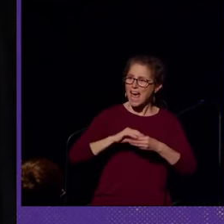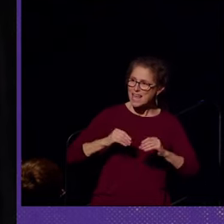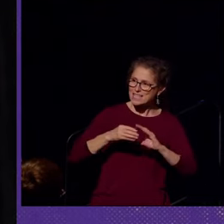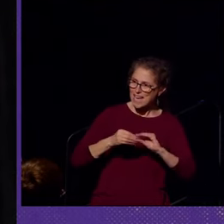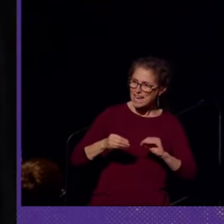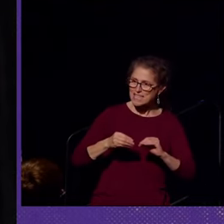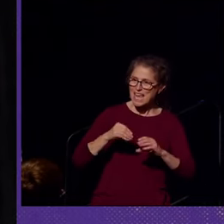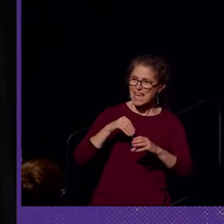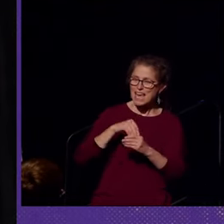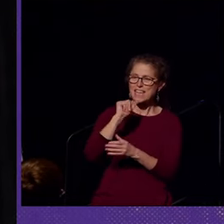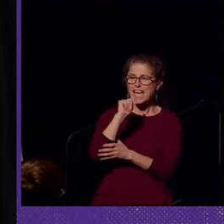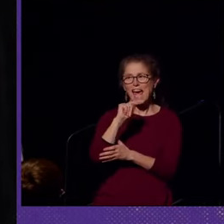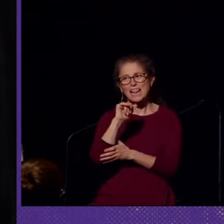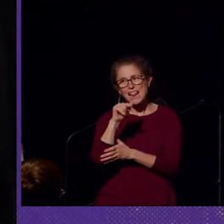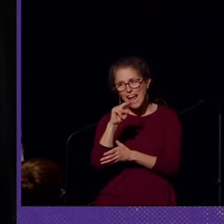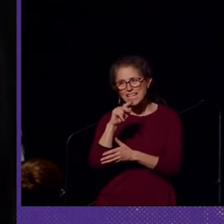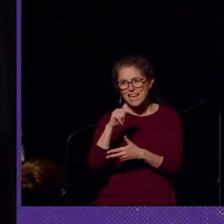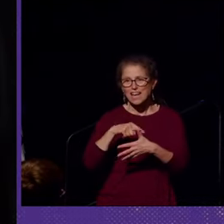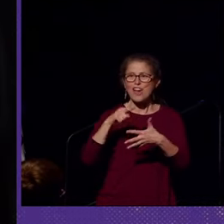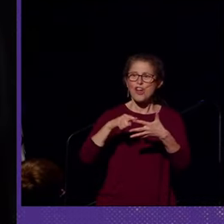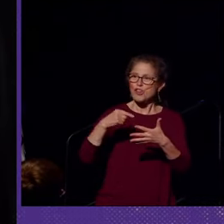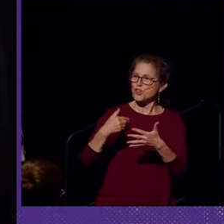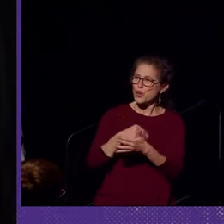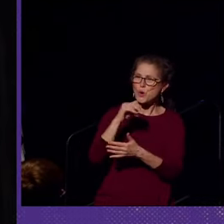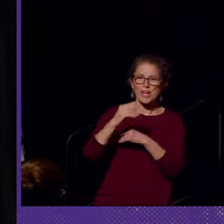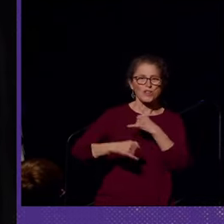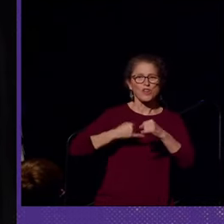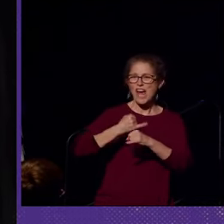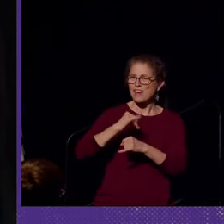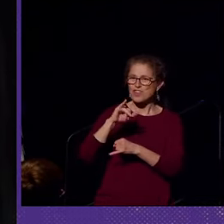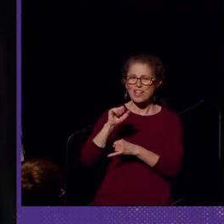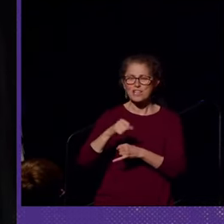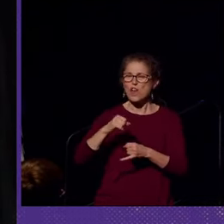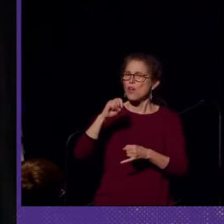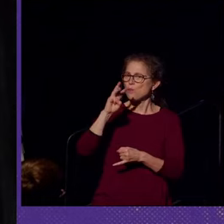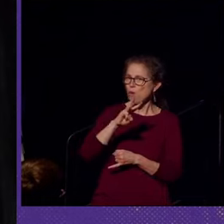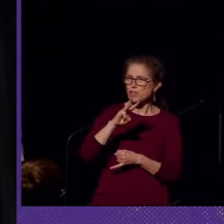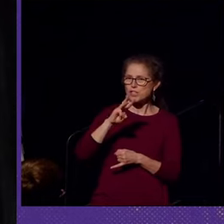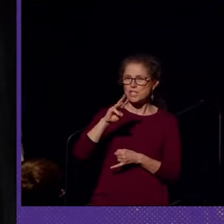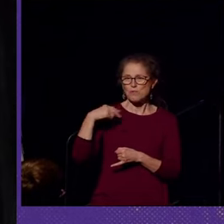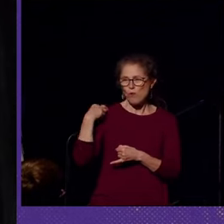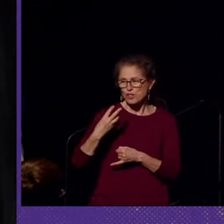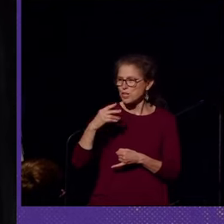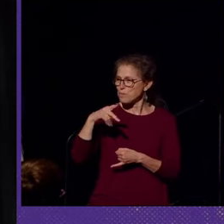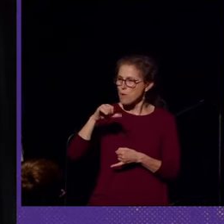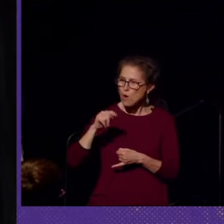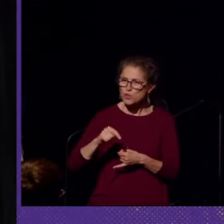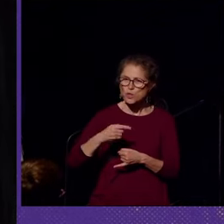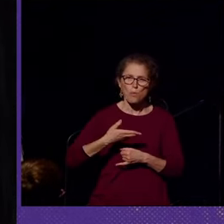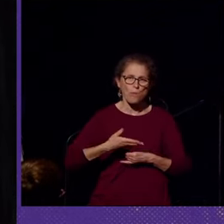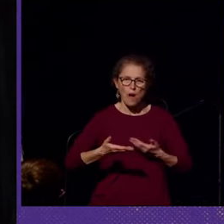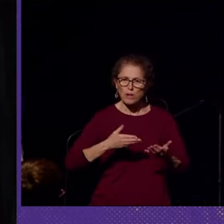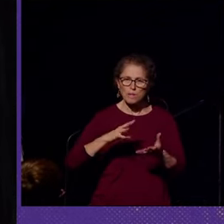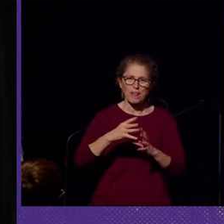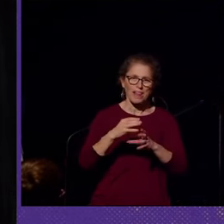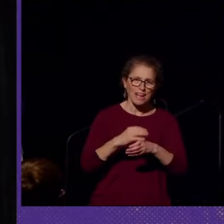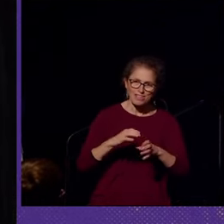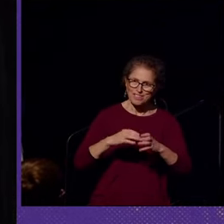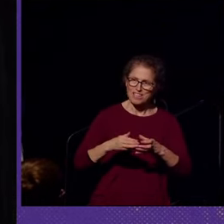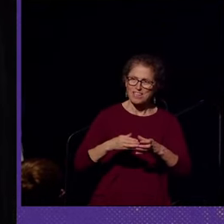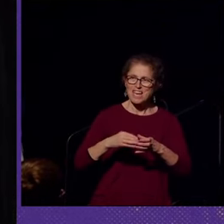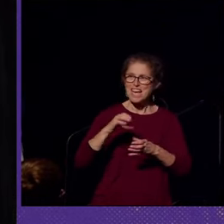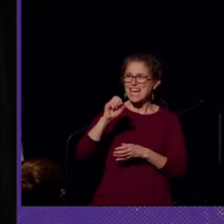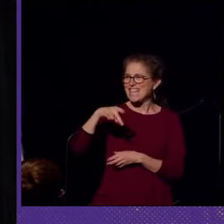The Atlantic, The New Internationalist, The Washington Post, Welcome Collection, Psyche, and